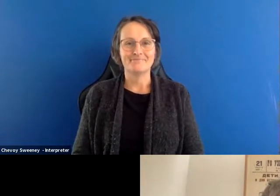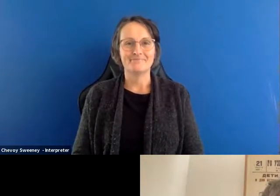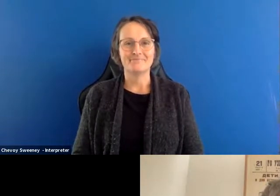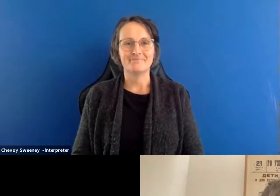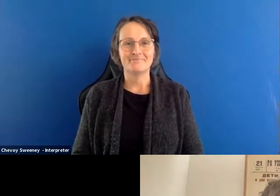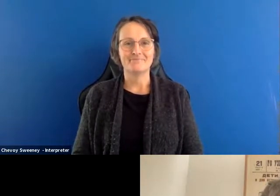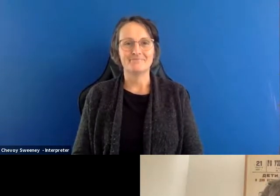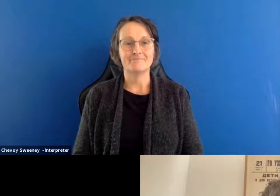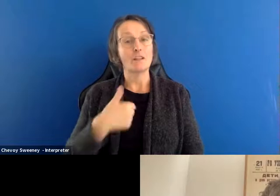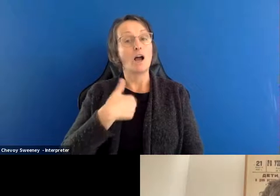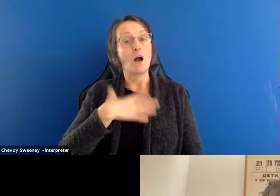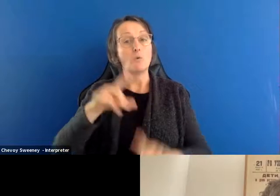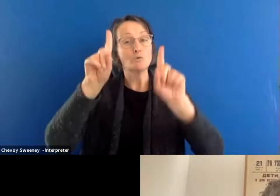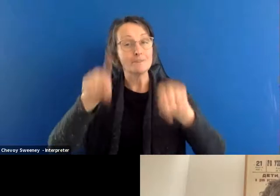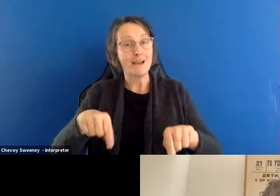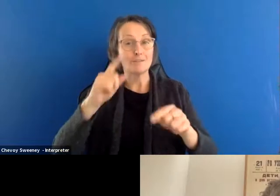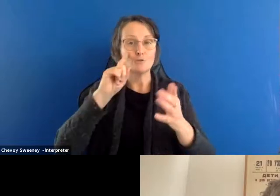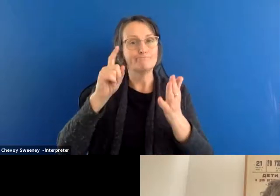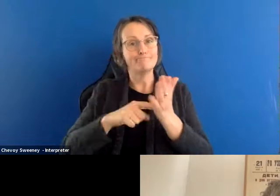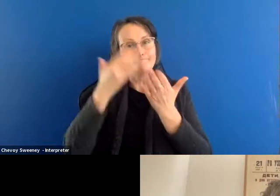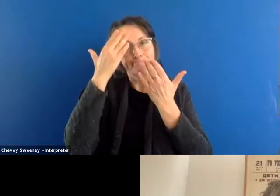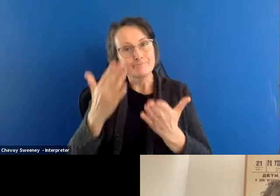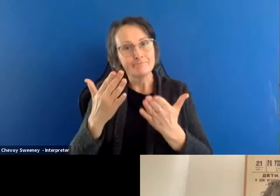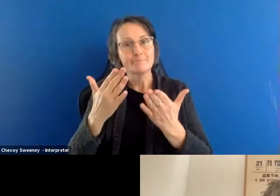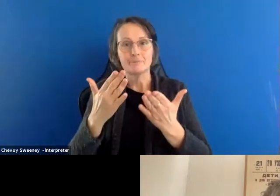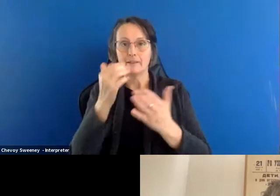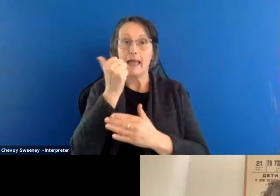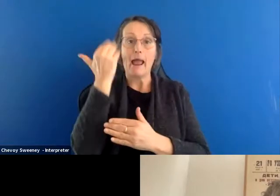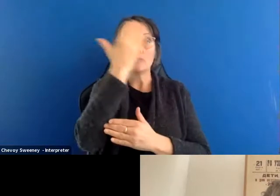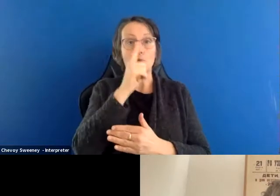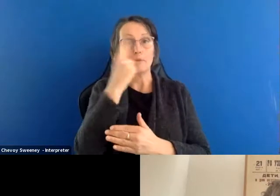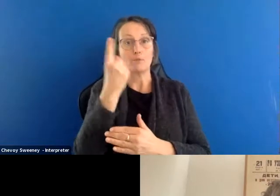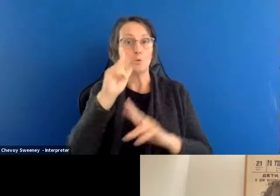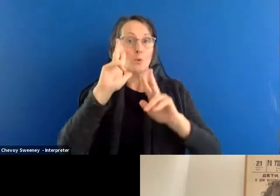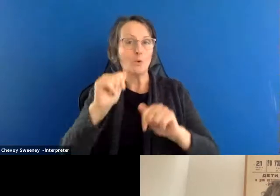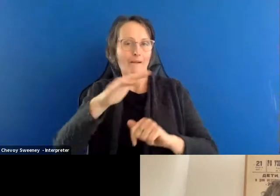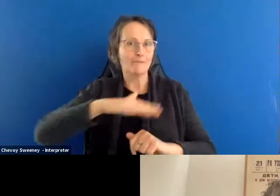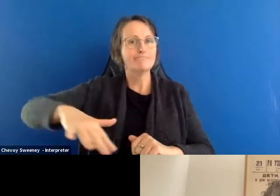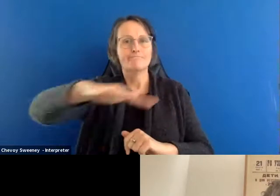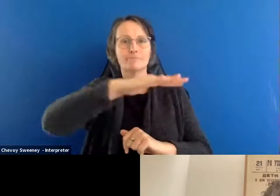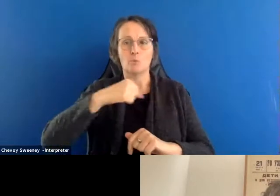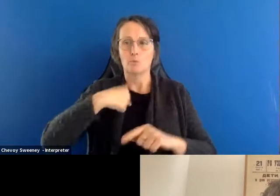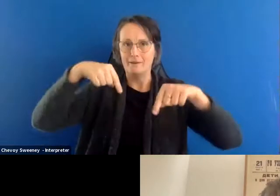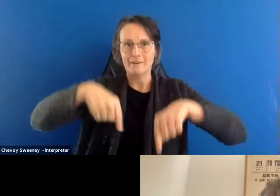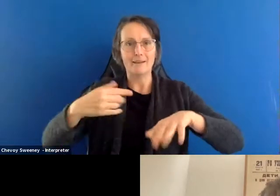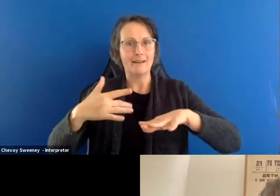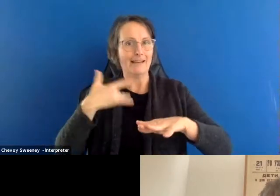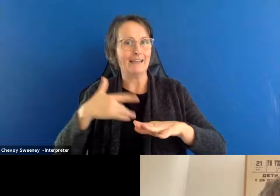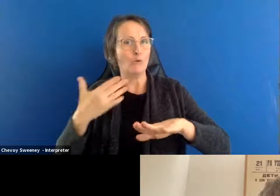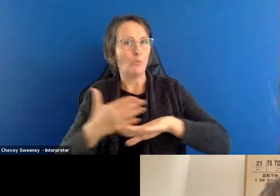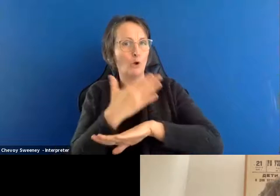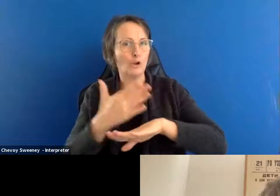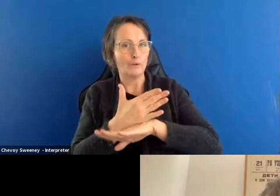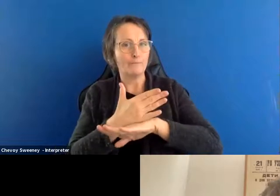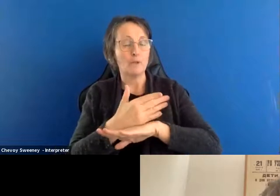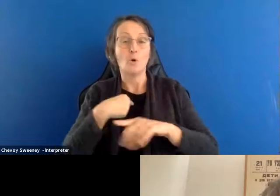Okay, I would like to begin by acknowledging the true custodians of the land in which we live and work. We are here in Lutrawita, Tasmania